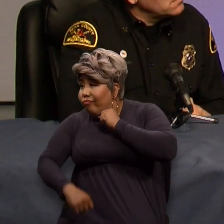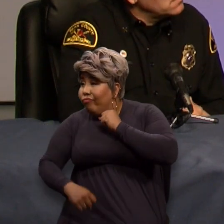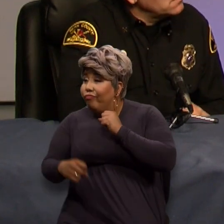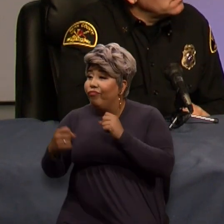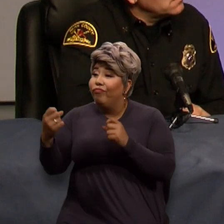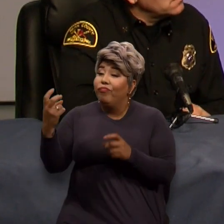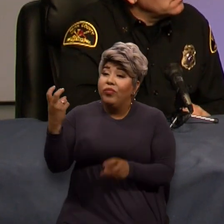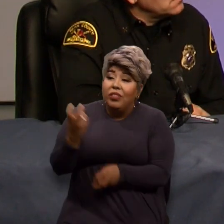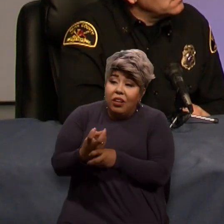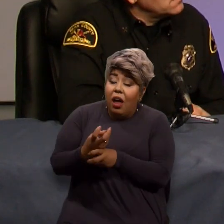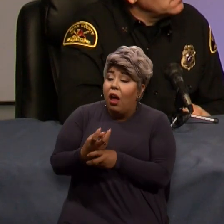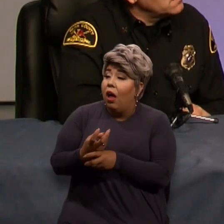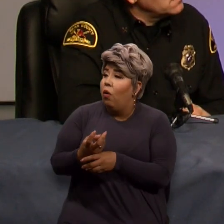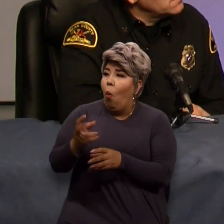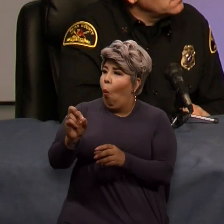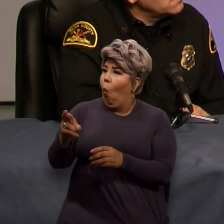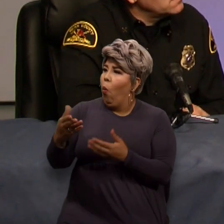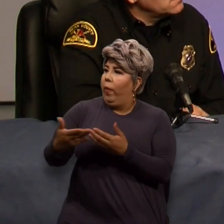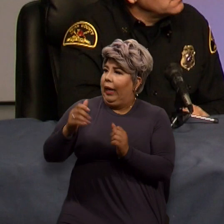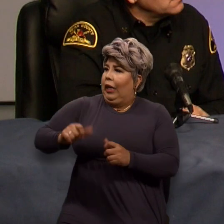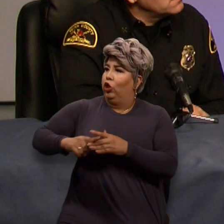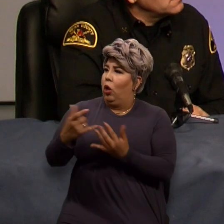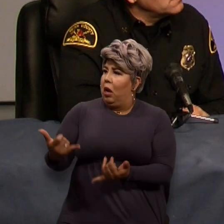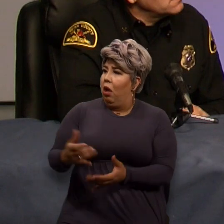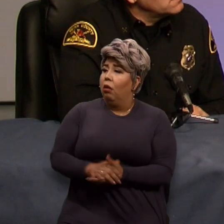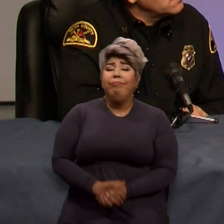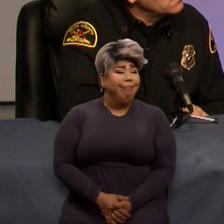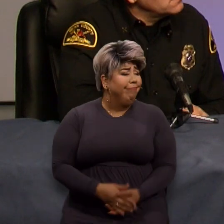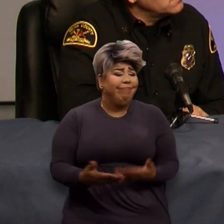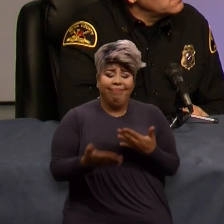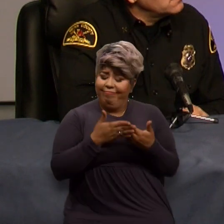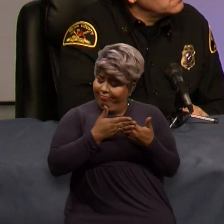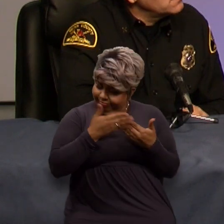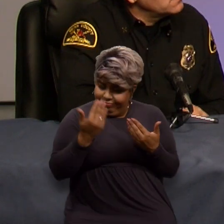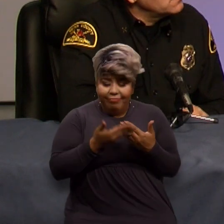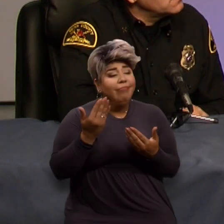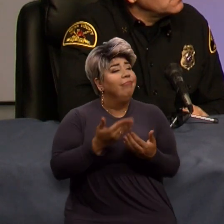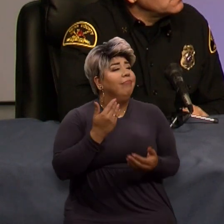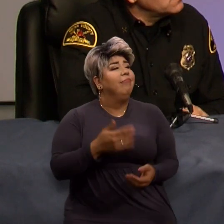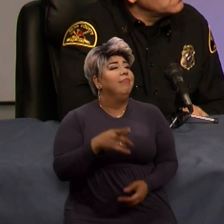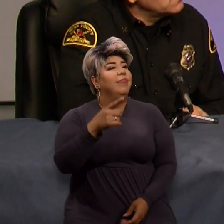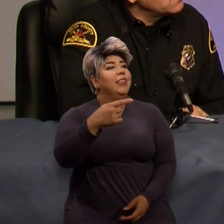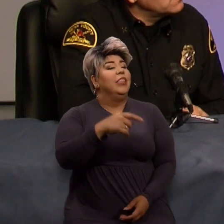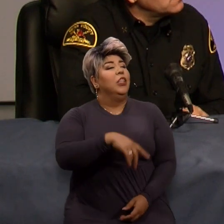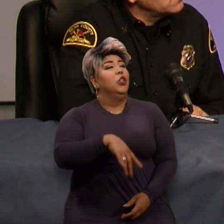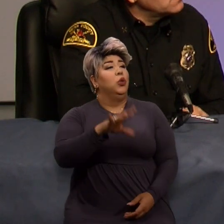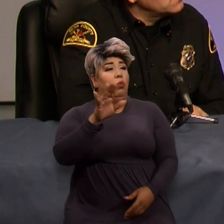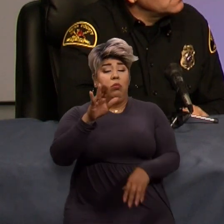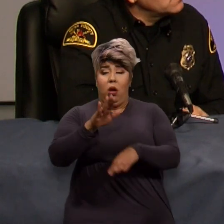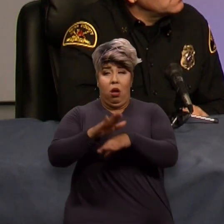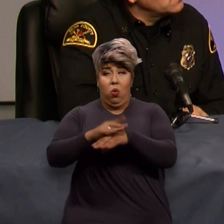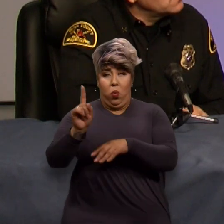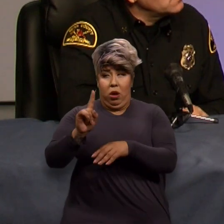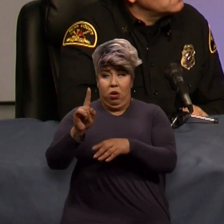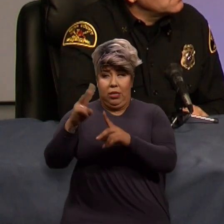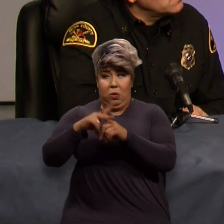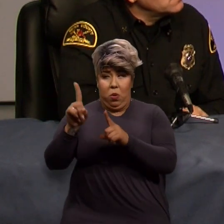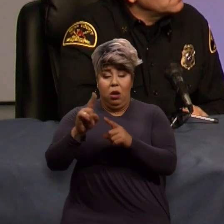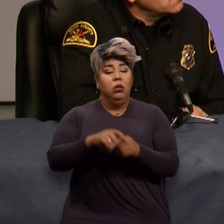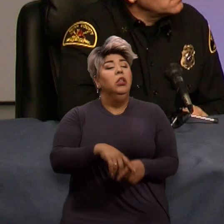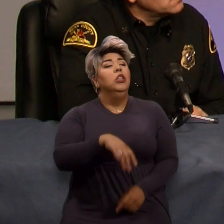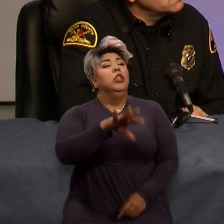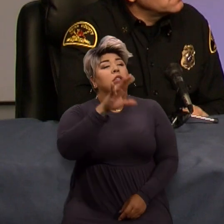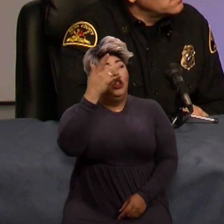simply right now? Yeah. It's so easy to register. You go up there. Let's hit sign up. You go to smart911.com. Go smart911